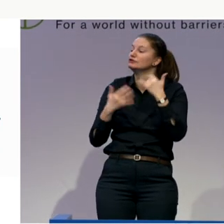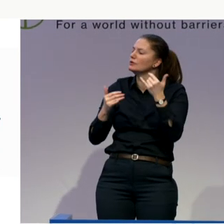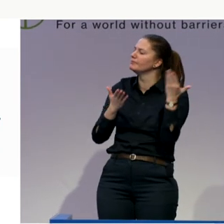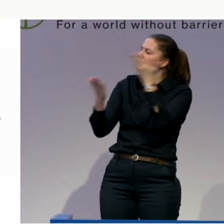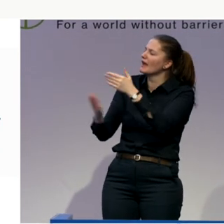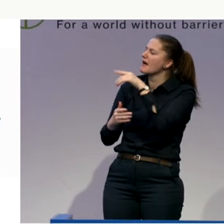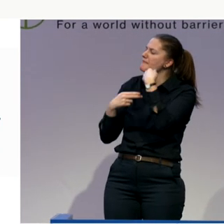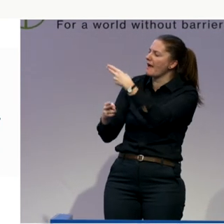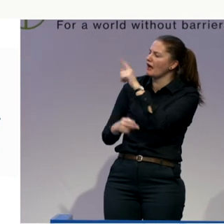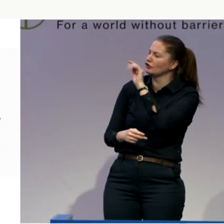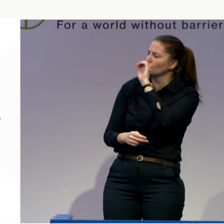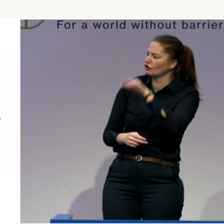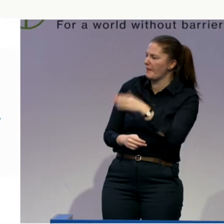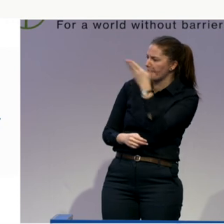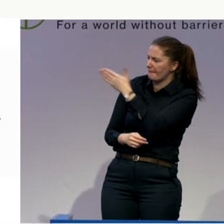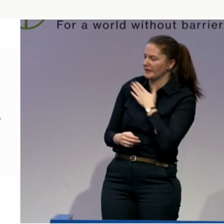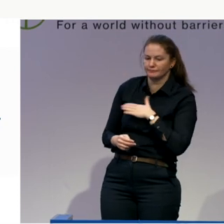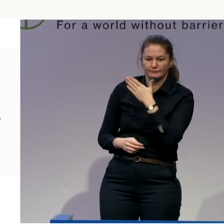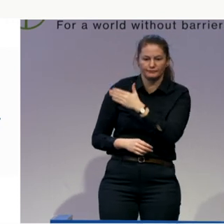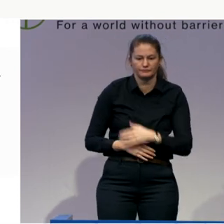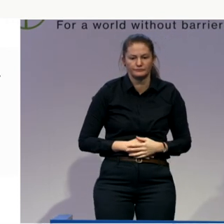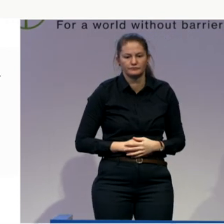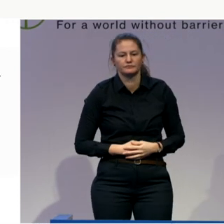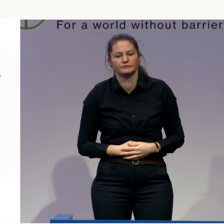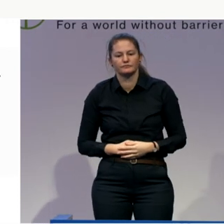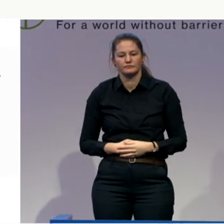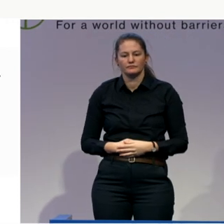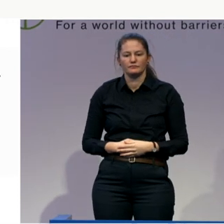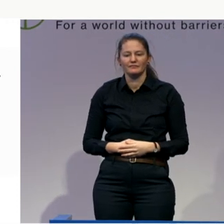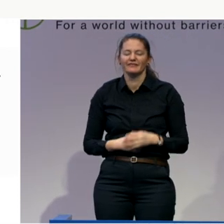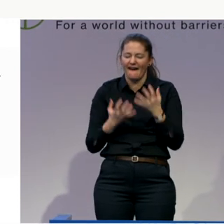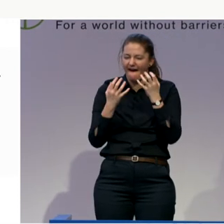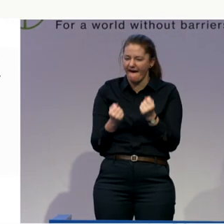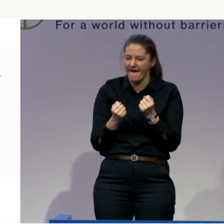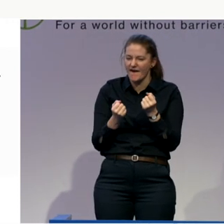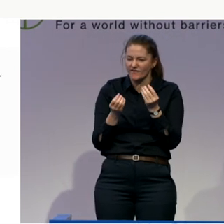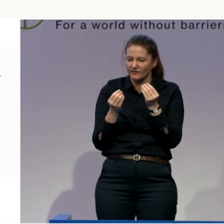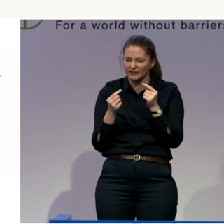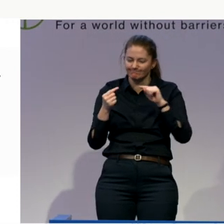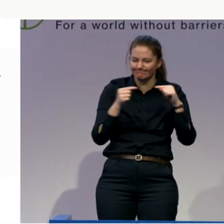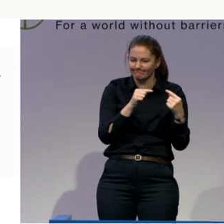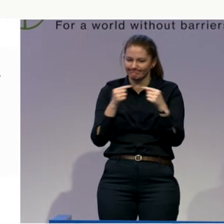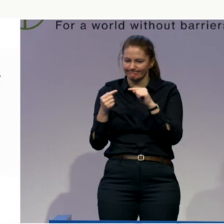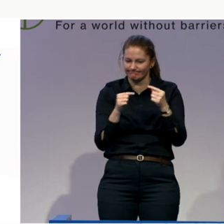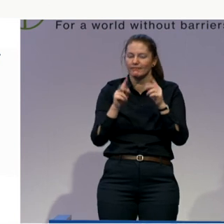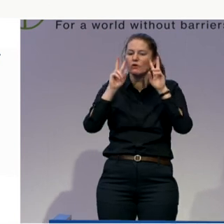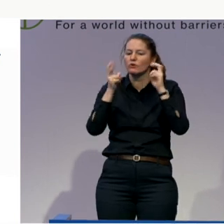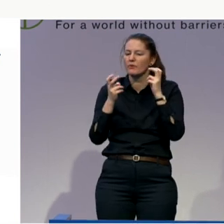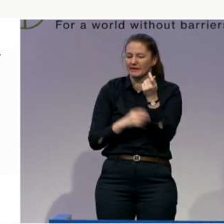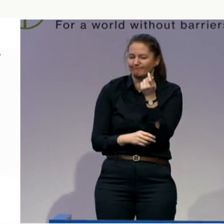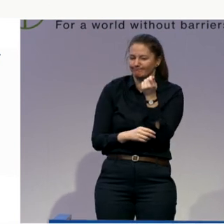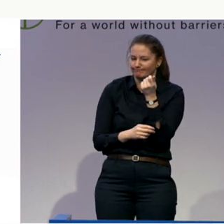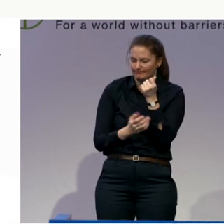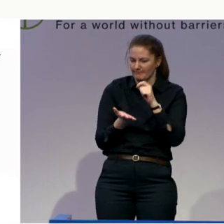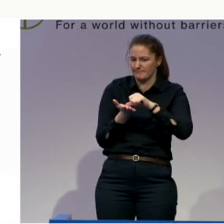there is this kind of tension between paying cash, potentially removing the role